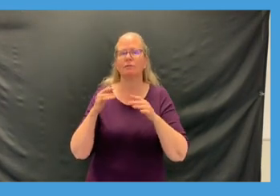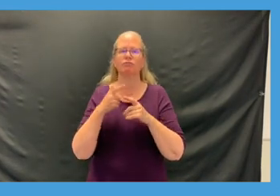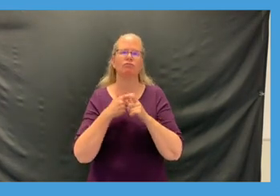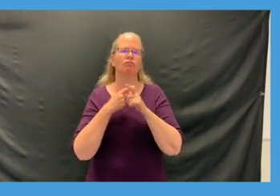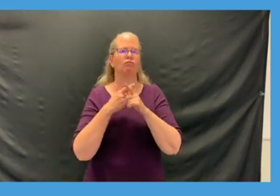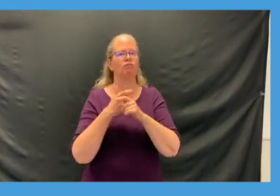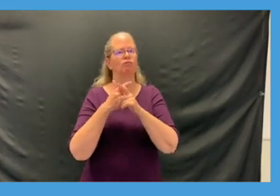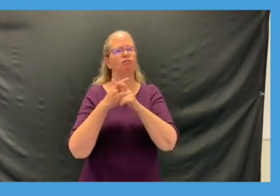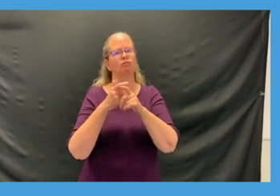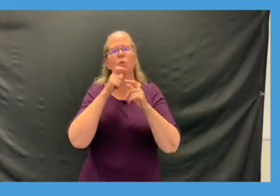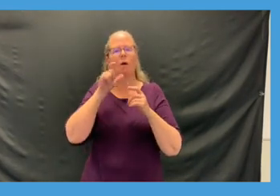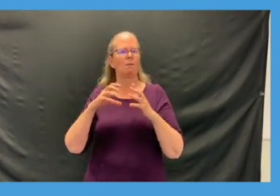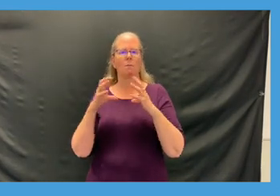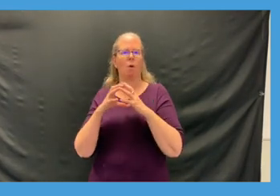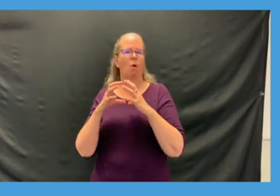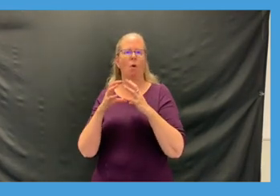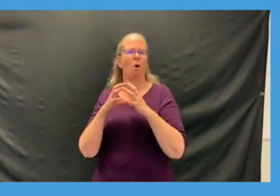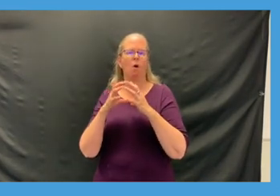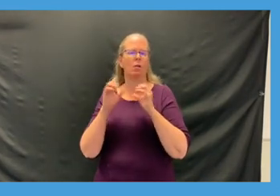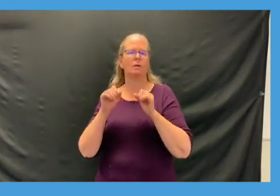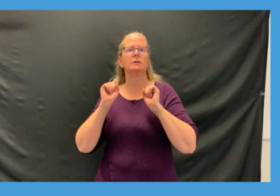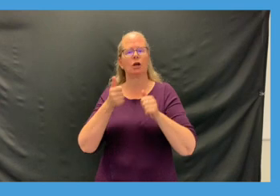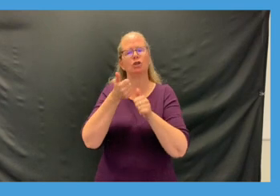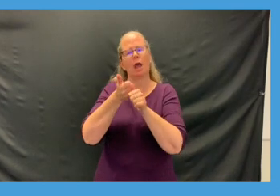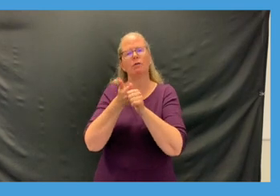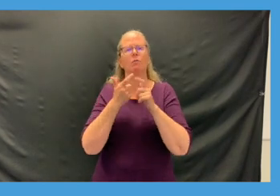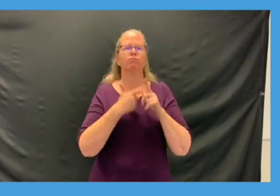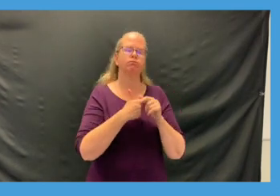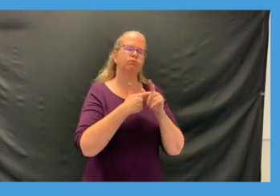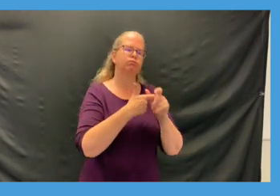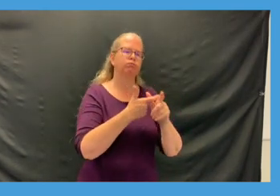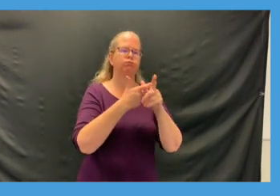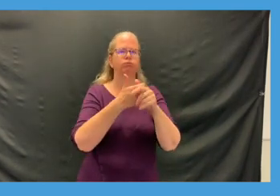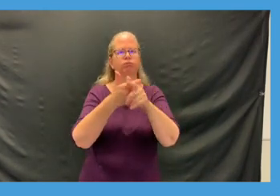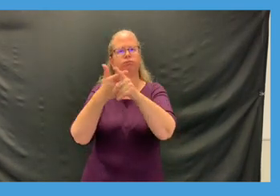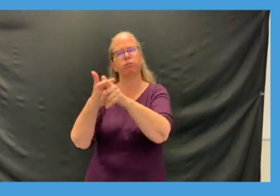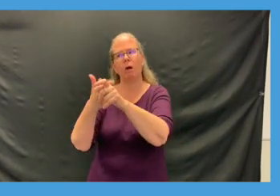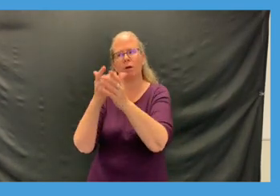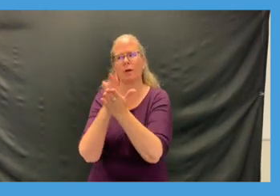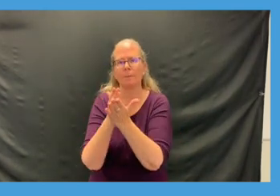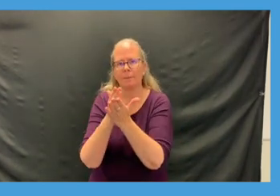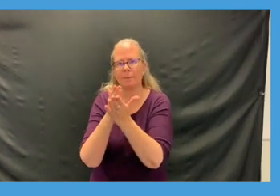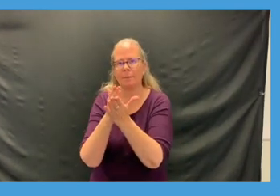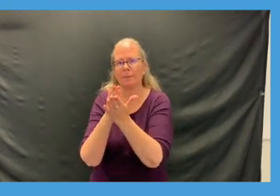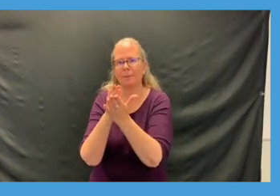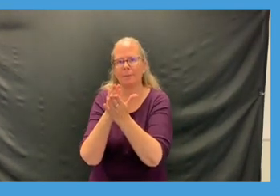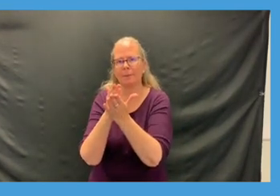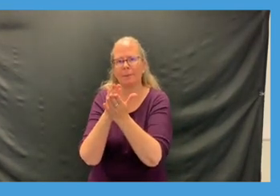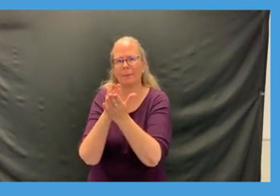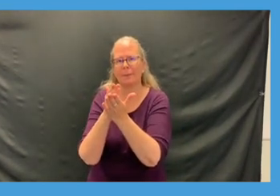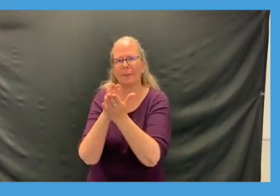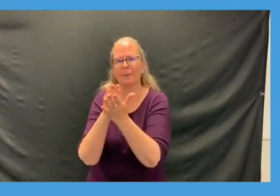have the ball this is it'll look like run run run run run run run freeze